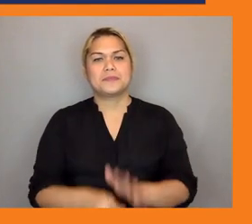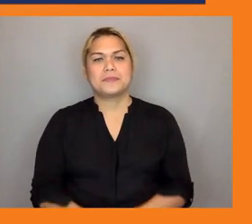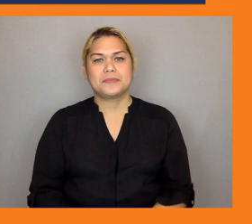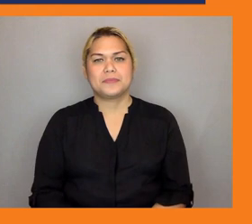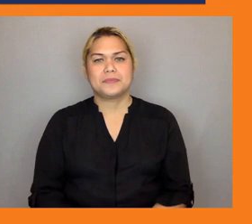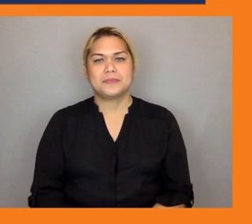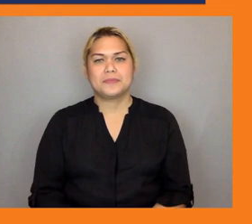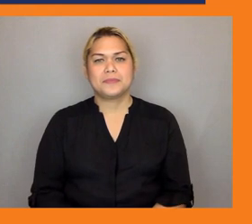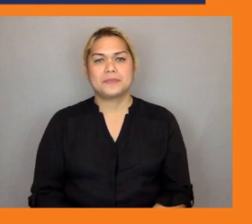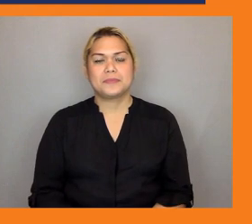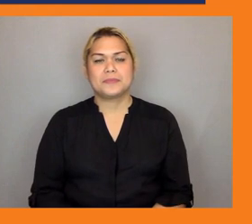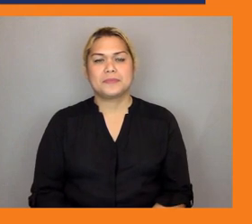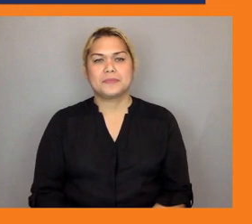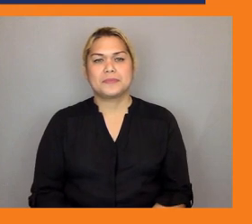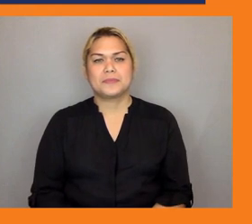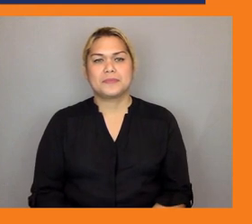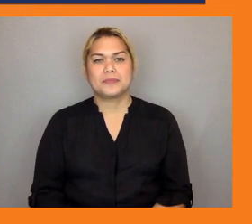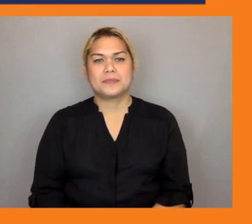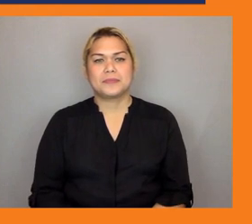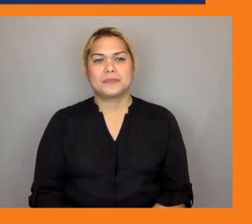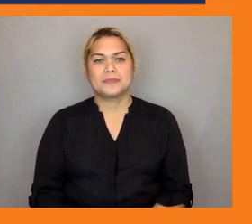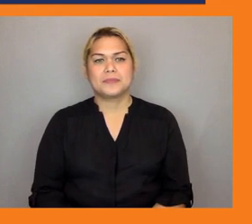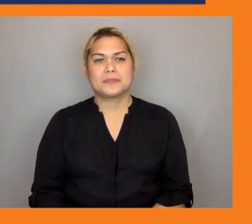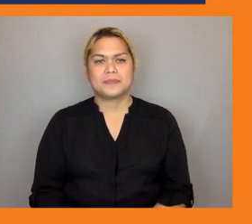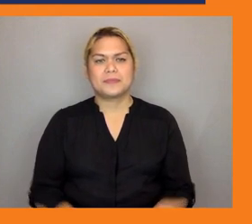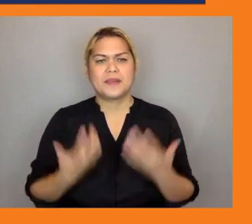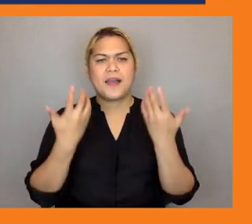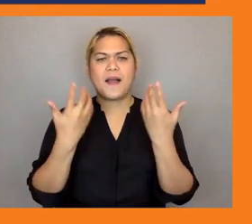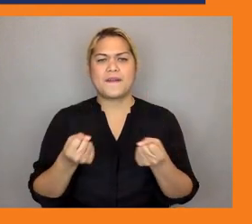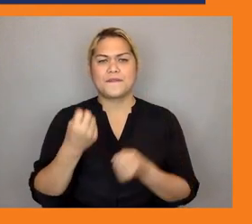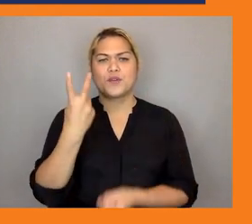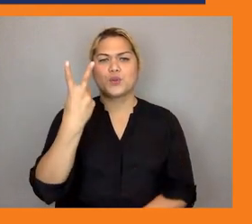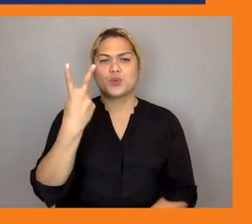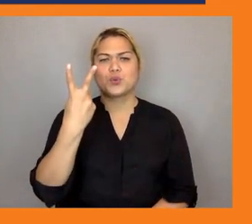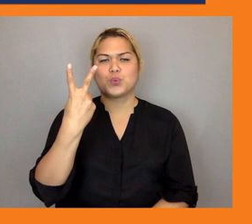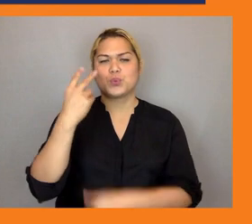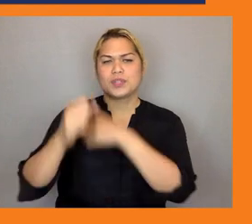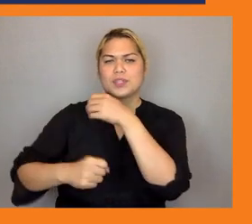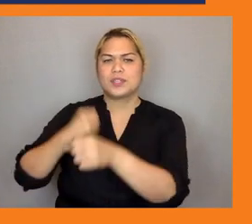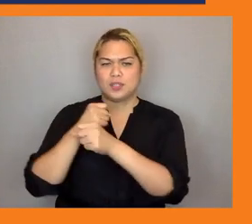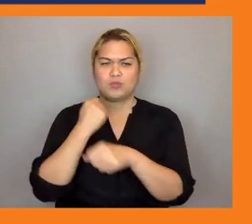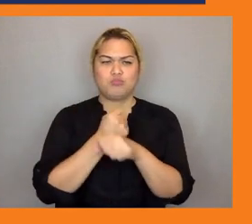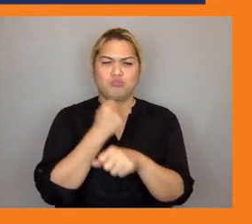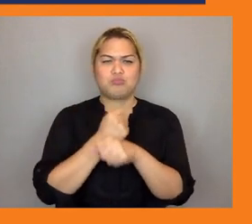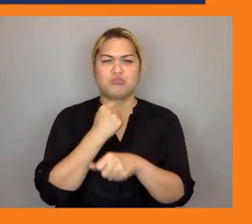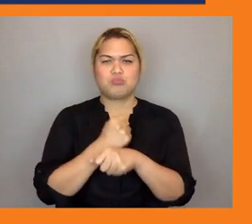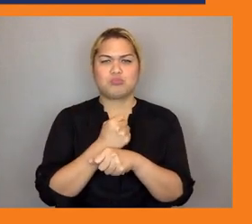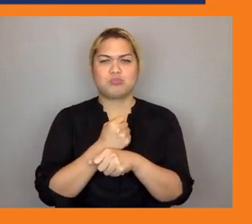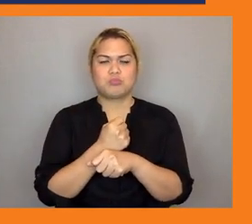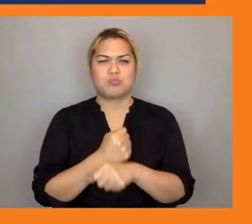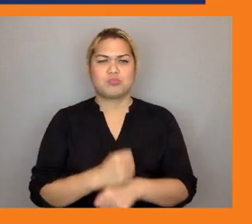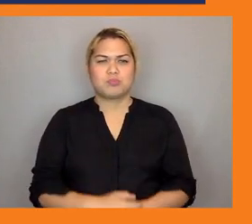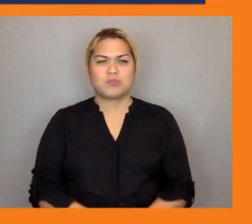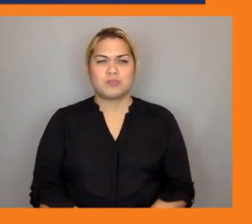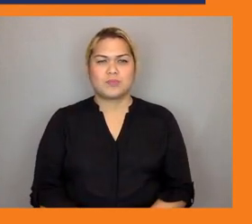about working on for two years oh sorry so we've been working on this curriculum for two years and uh it was being